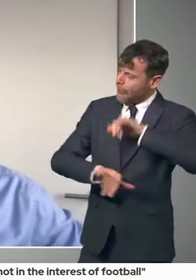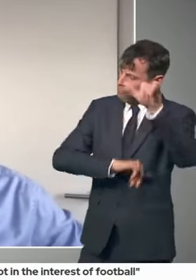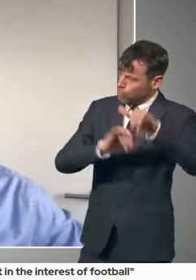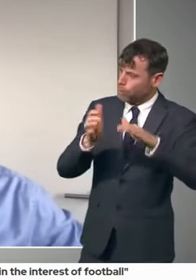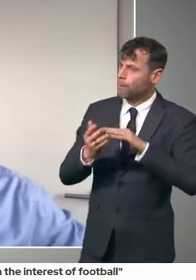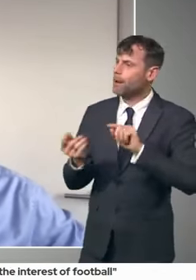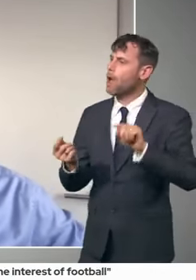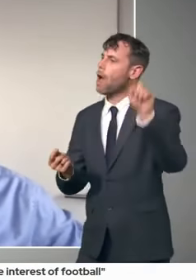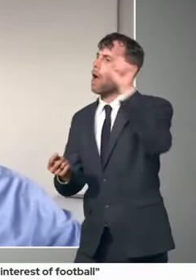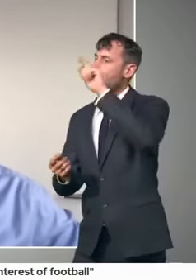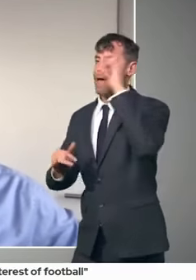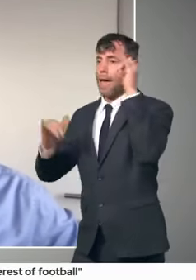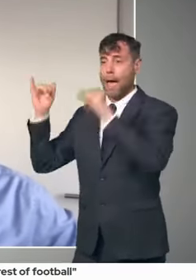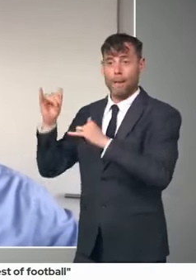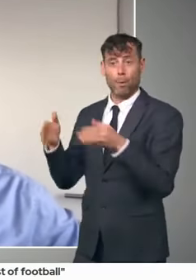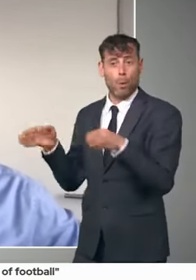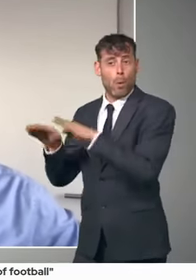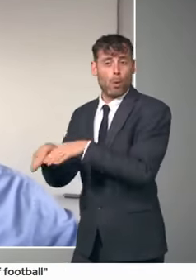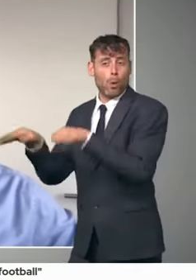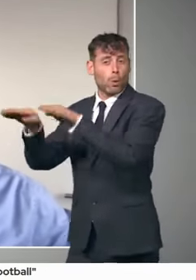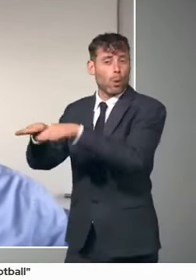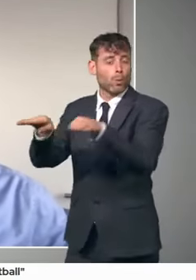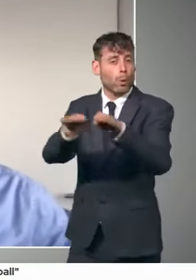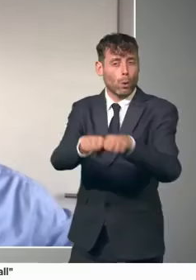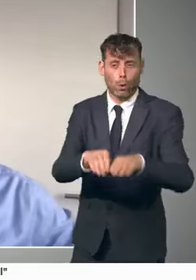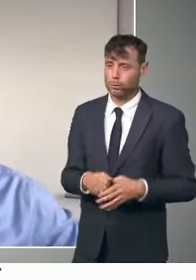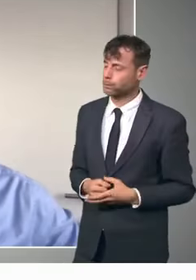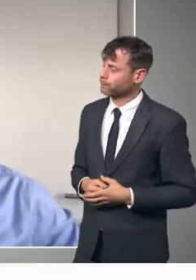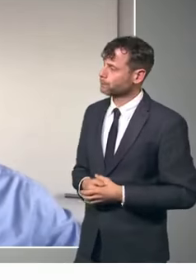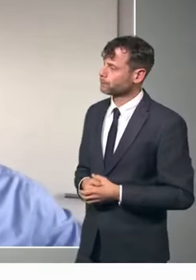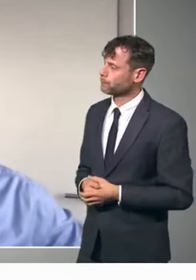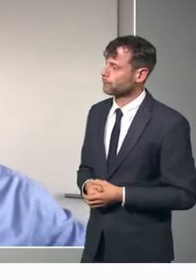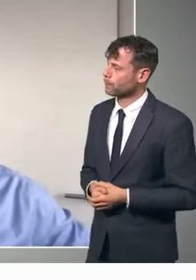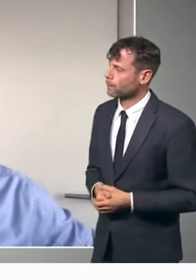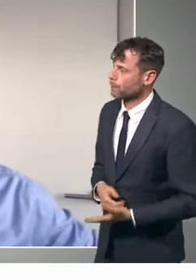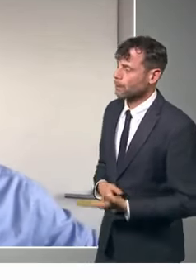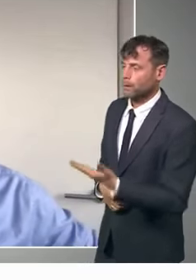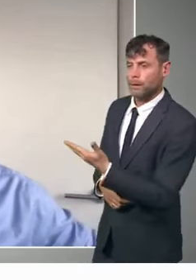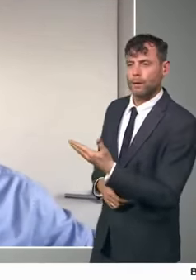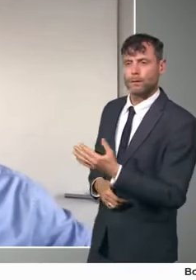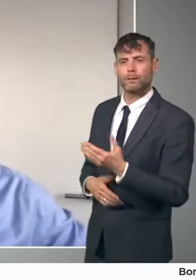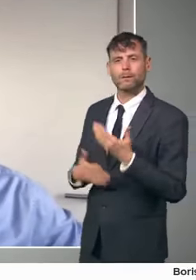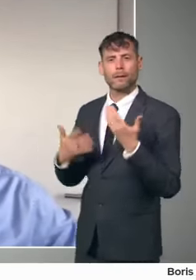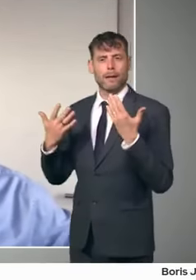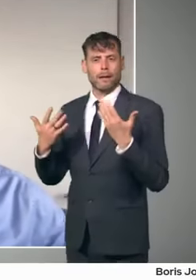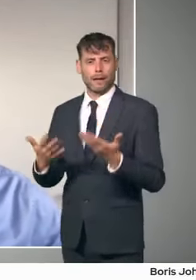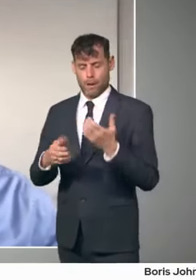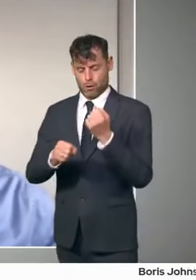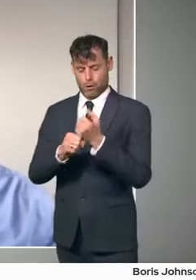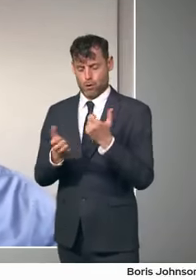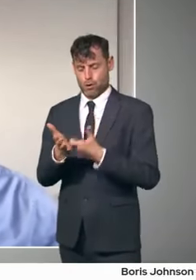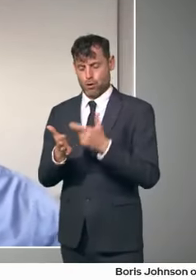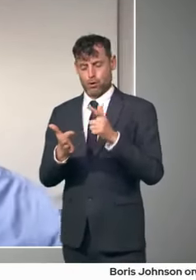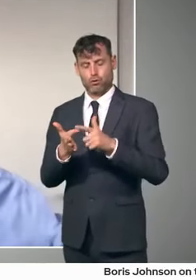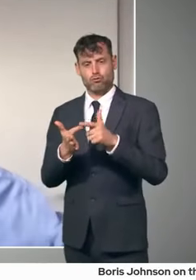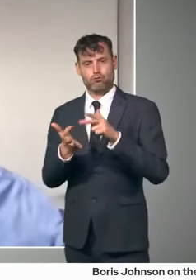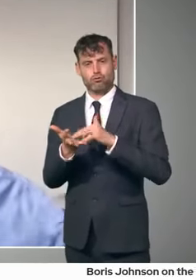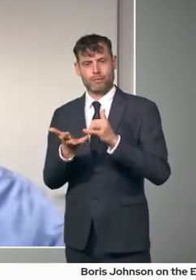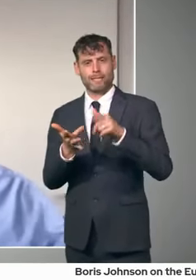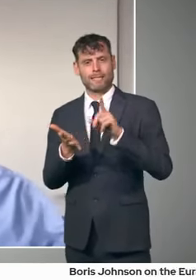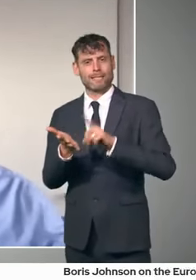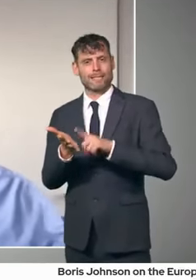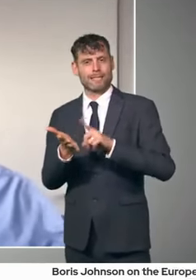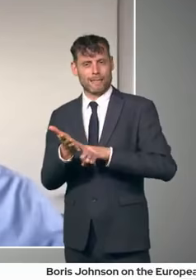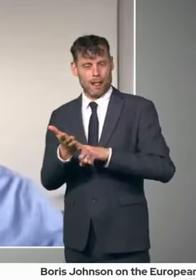any teeth or relevance anymore. Do you agree with the Independent Office for Police Conduct, which in its review of your links with Jennifer R. Curie concluded, and I